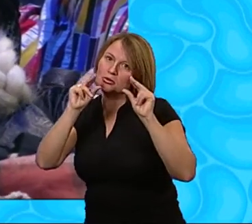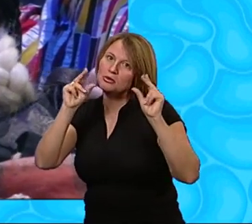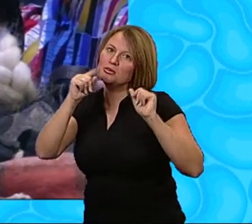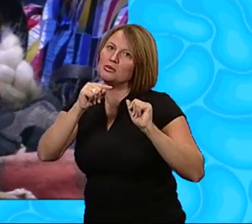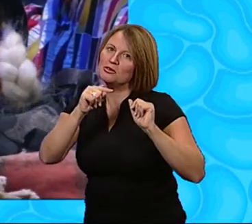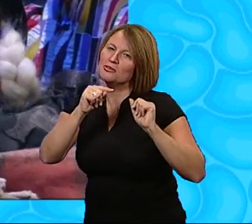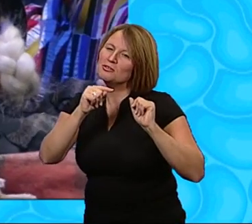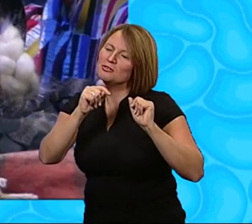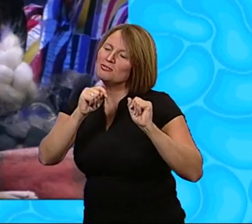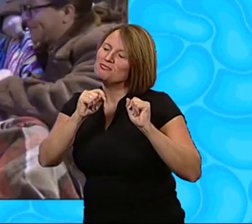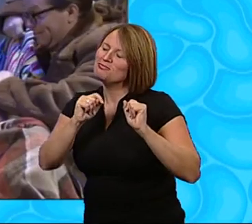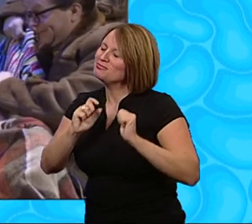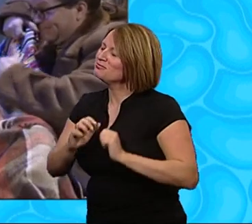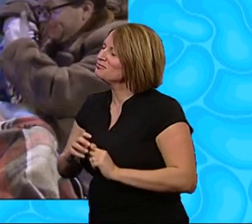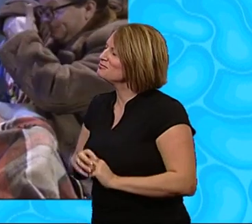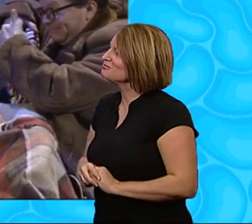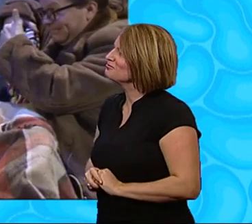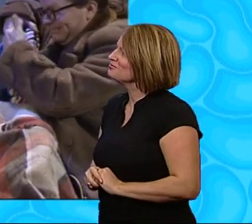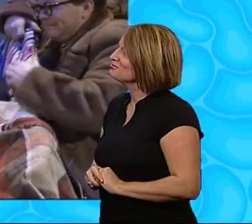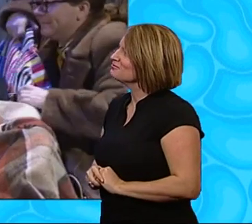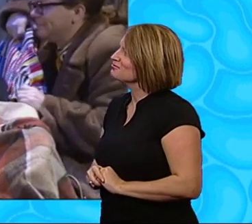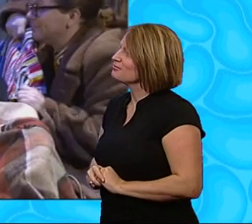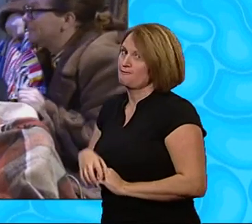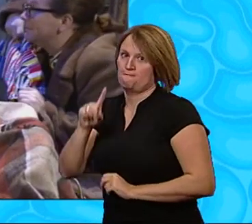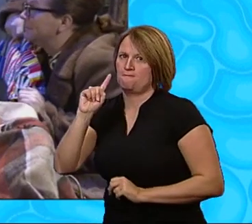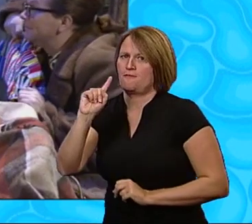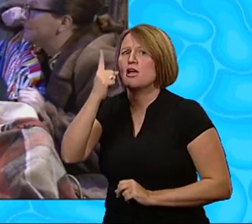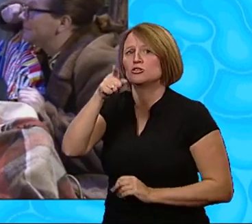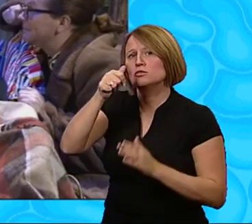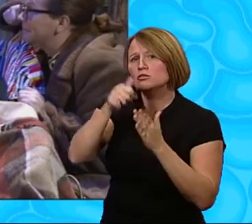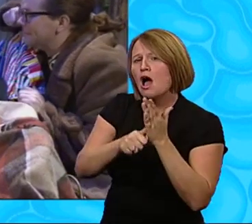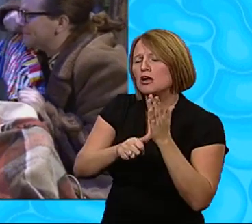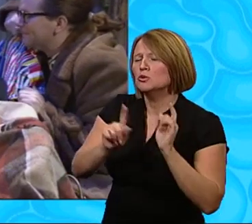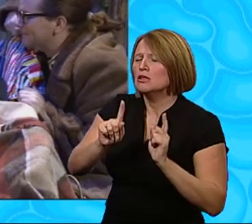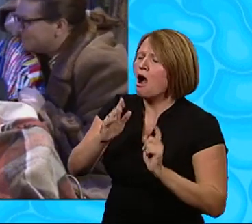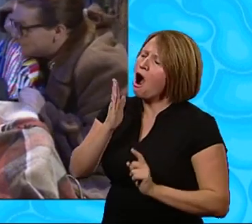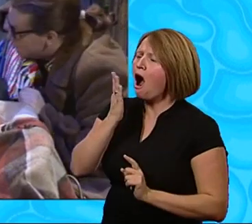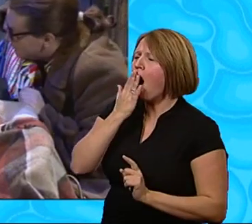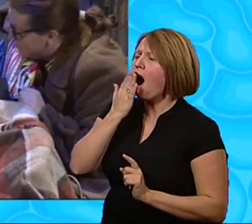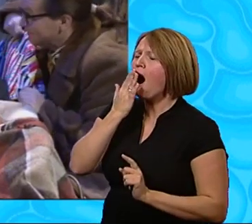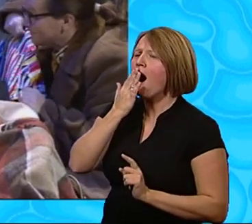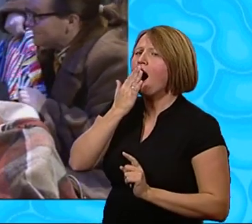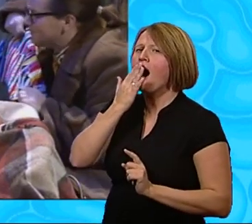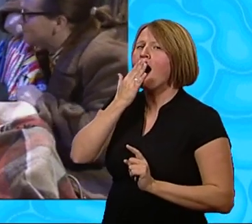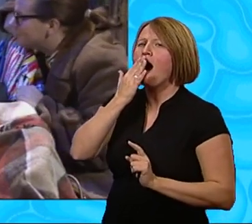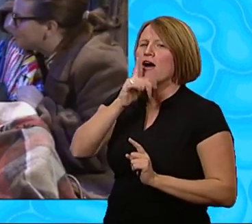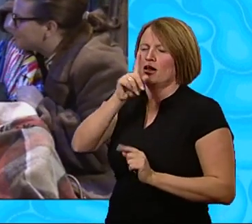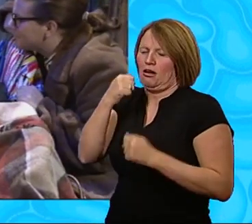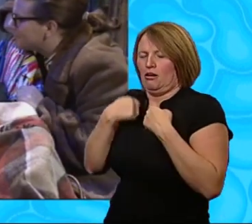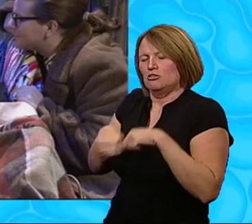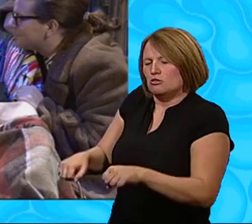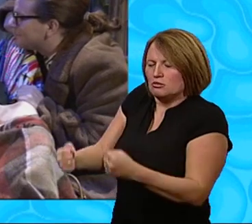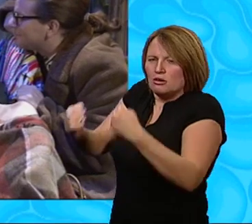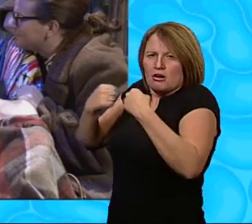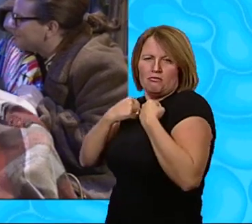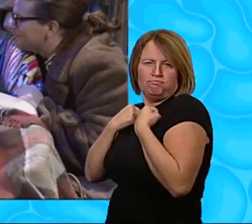snooze First you start to yawn Snuggle down